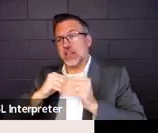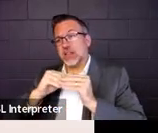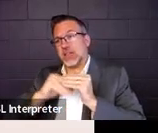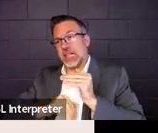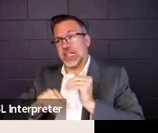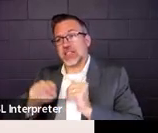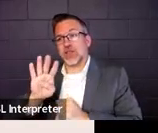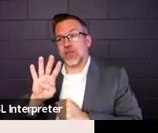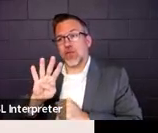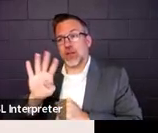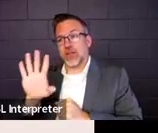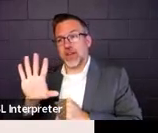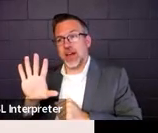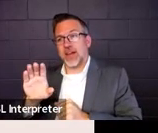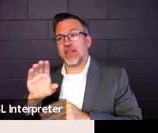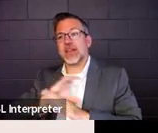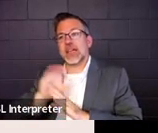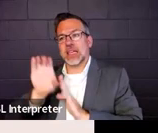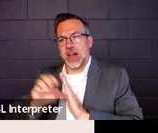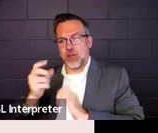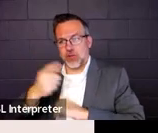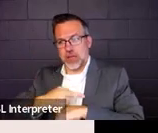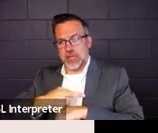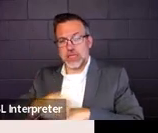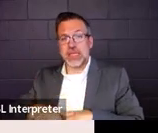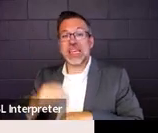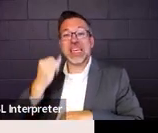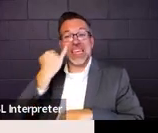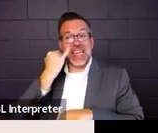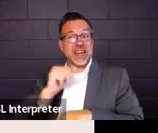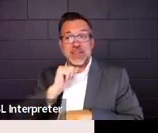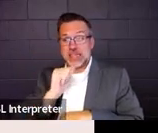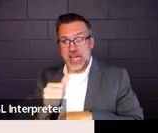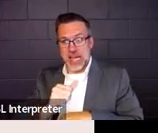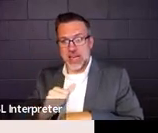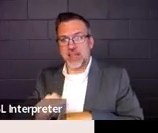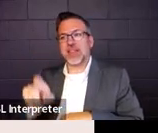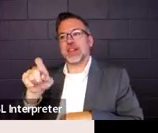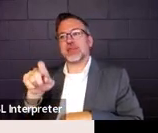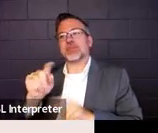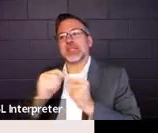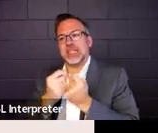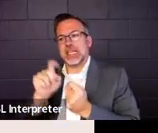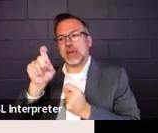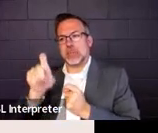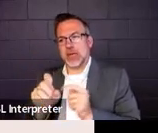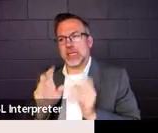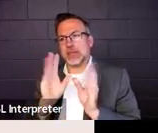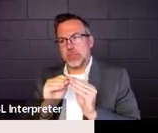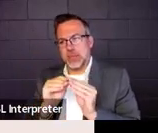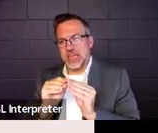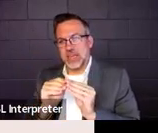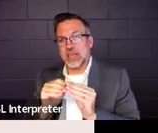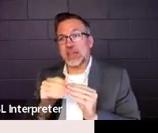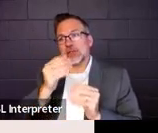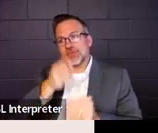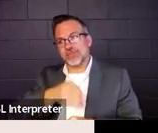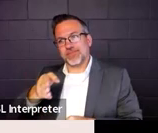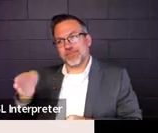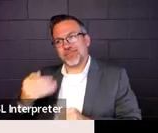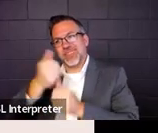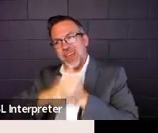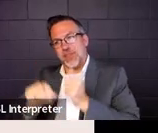So that should be the plan. If the plan doesn't work out and they're not, then you meet every 20 school days. If it's your court ordered